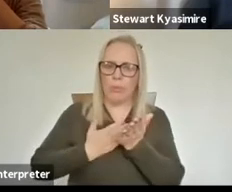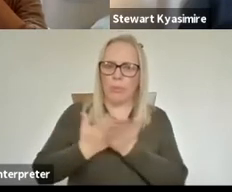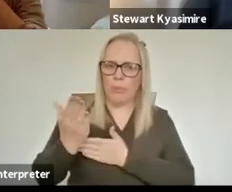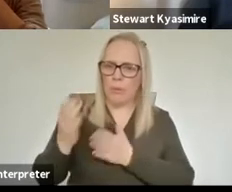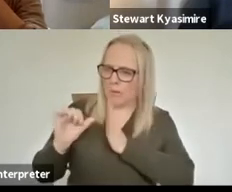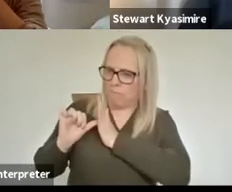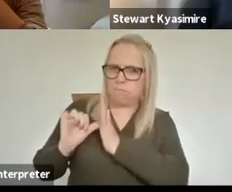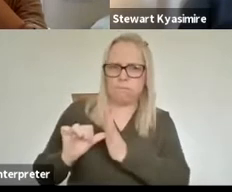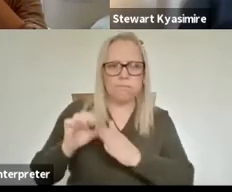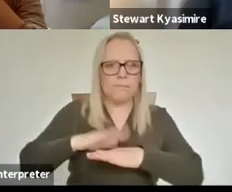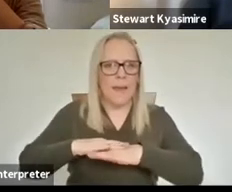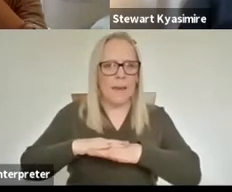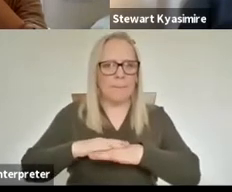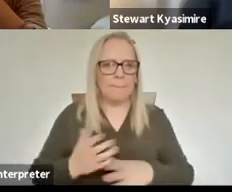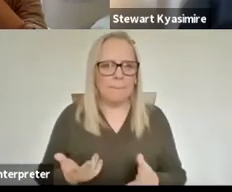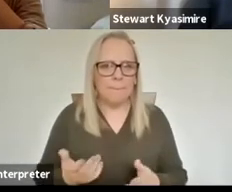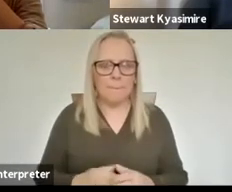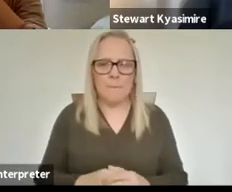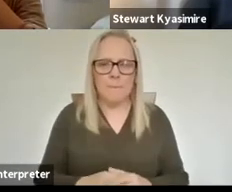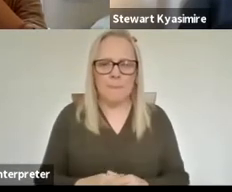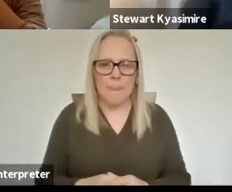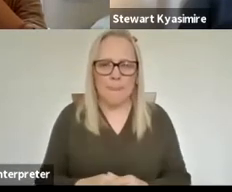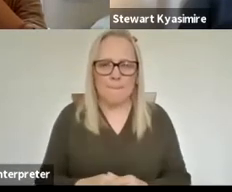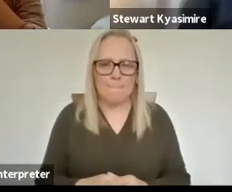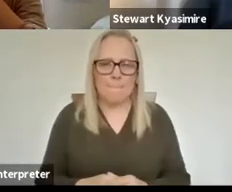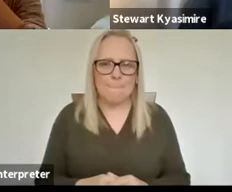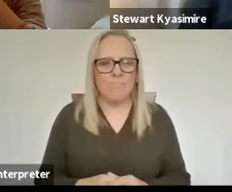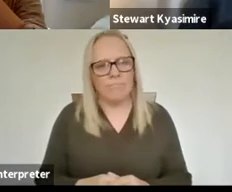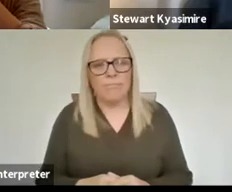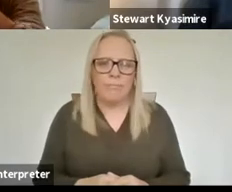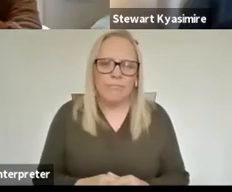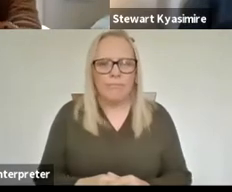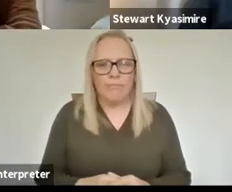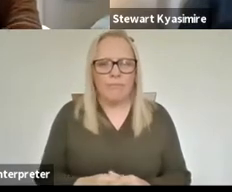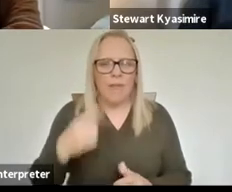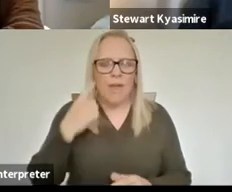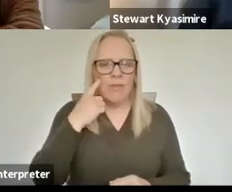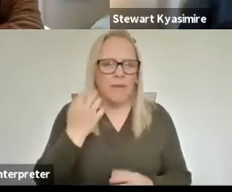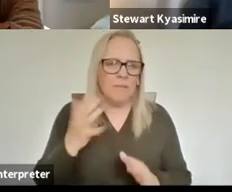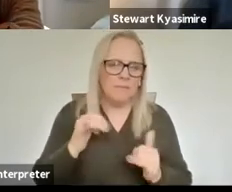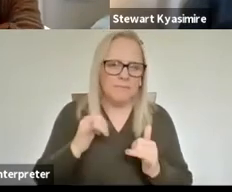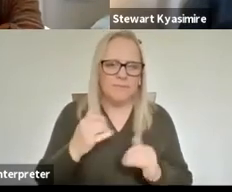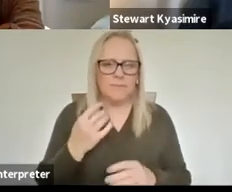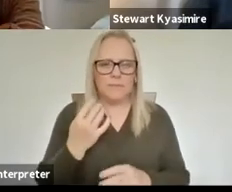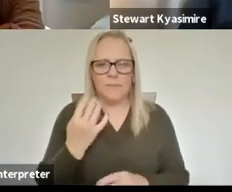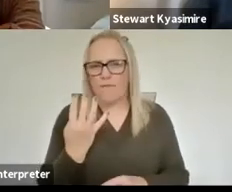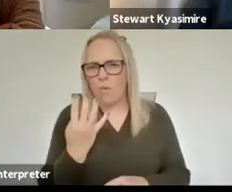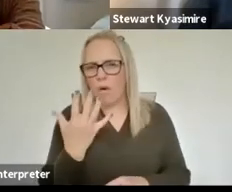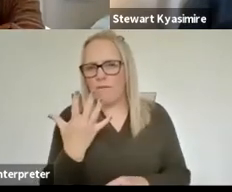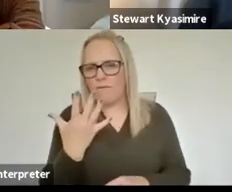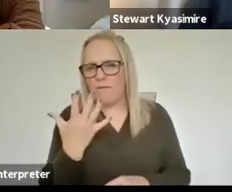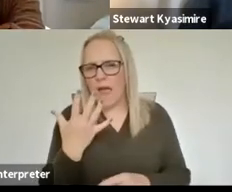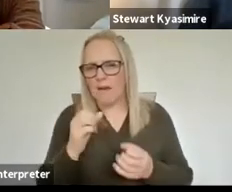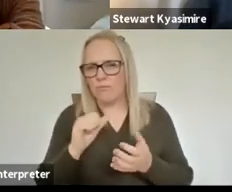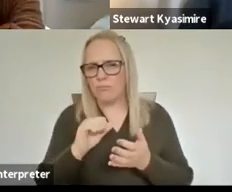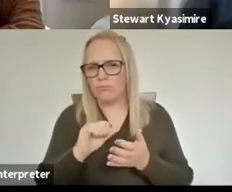I think it was about four or five uh productions that were had